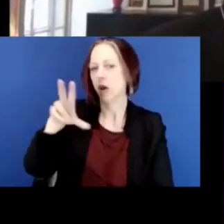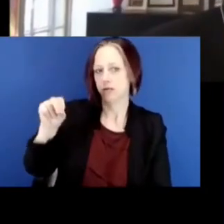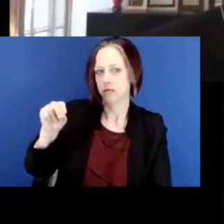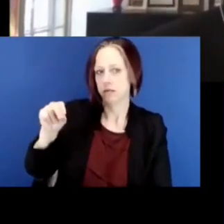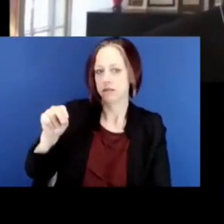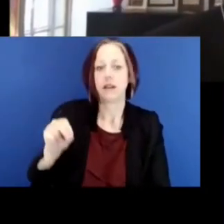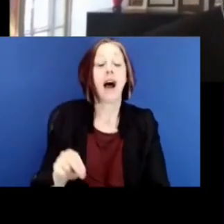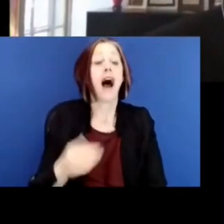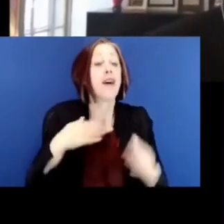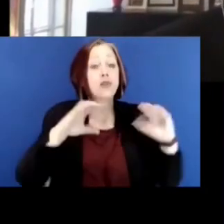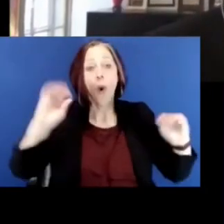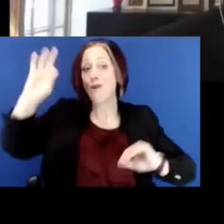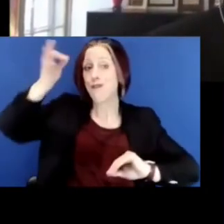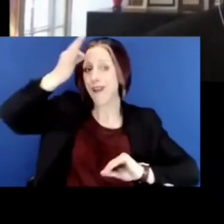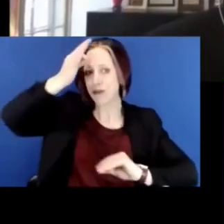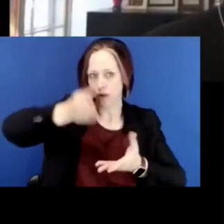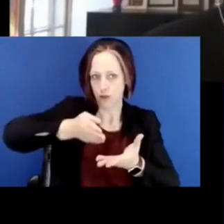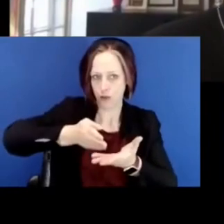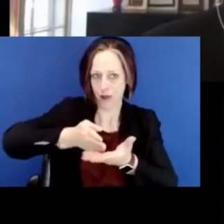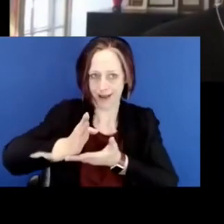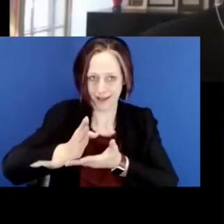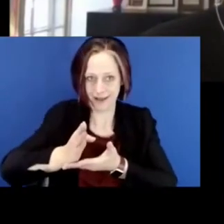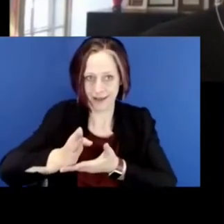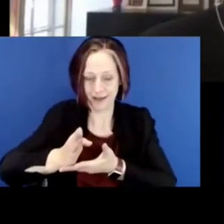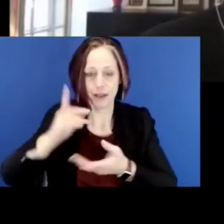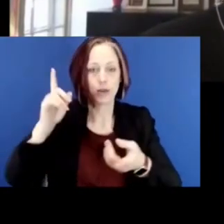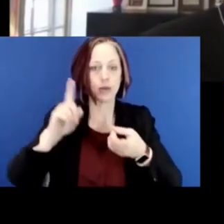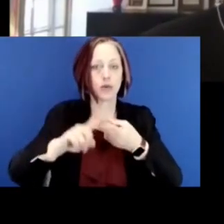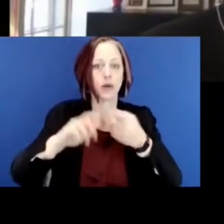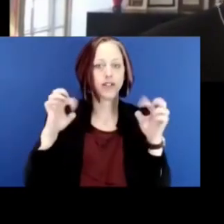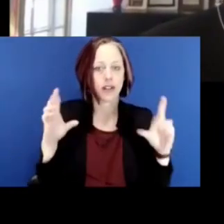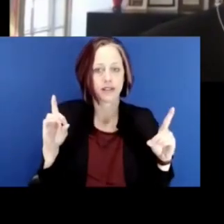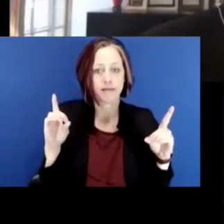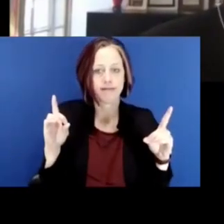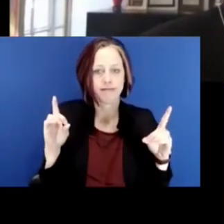There is no federal right to education.